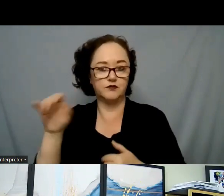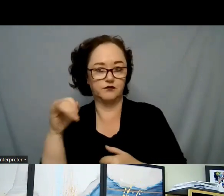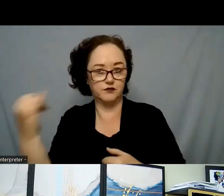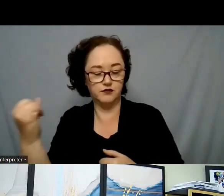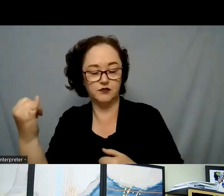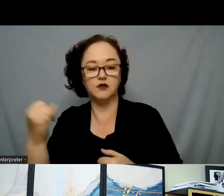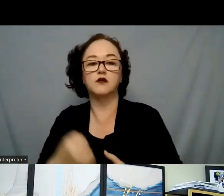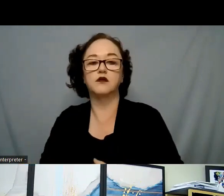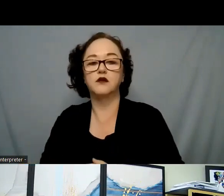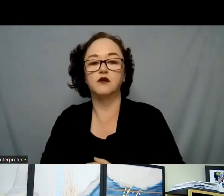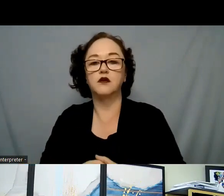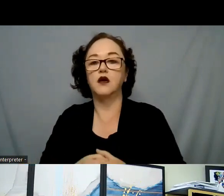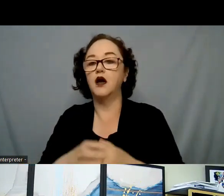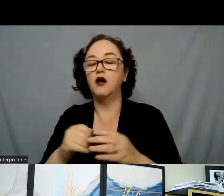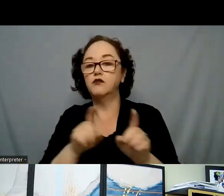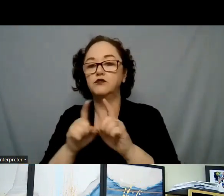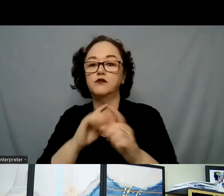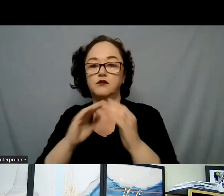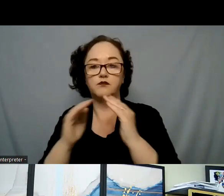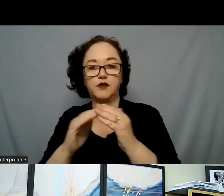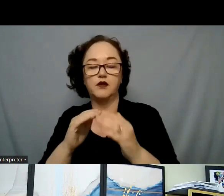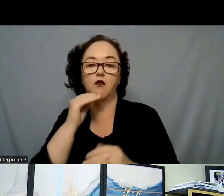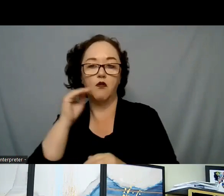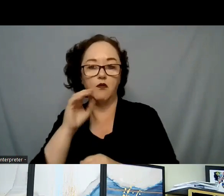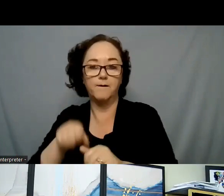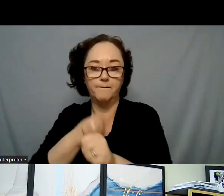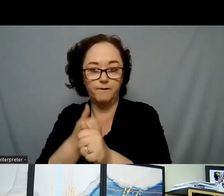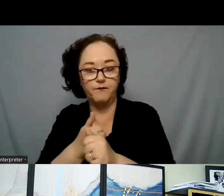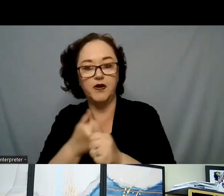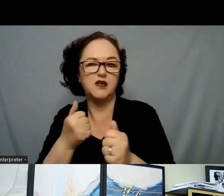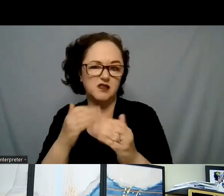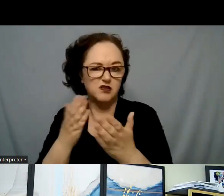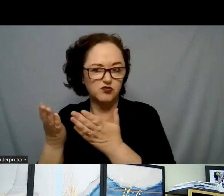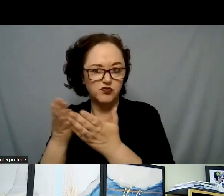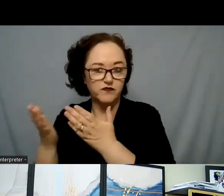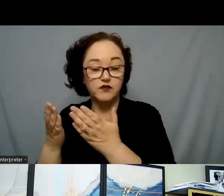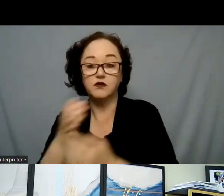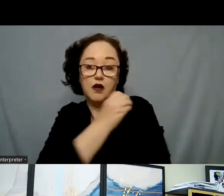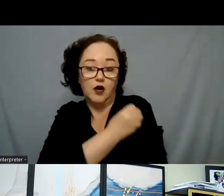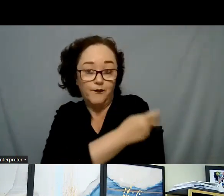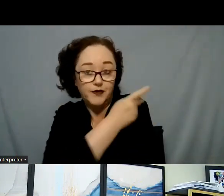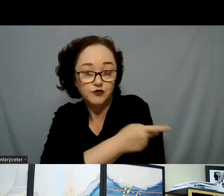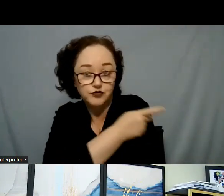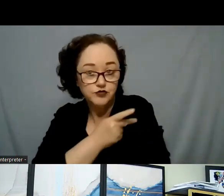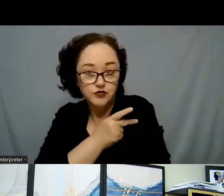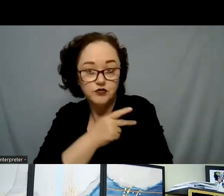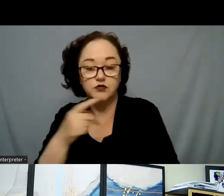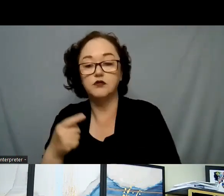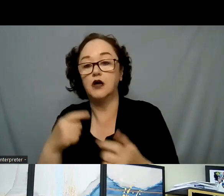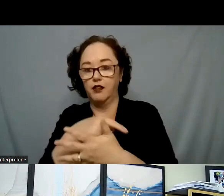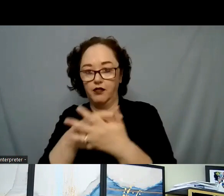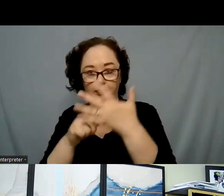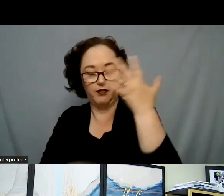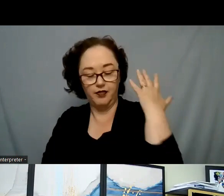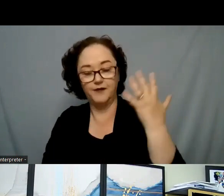-based community services, and outpatient treatment settings. She is the owner of Four Rivers